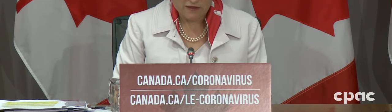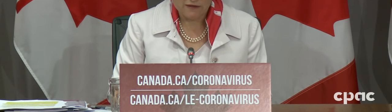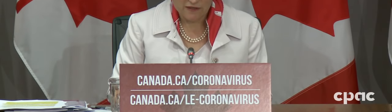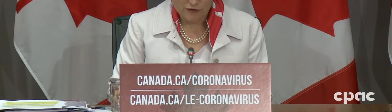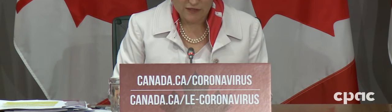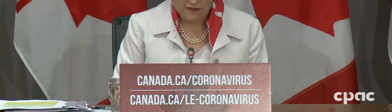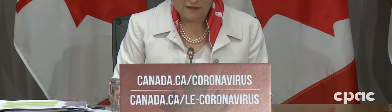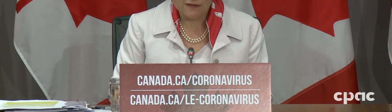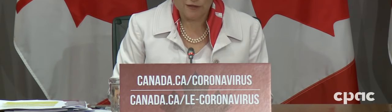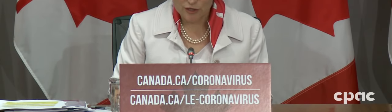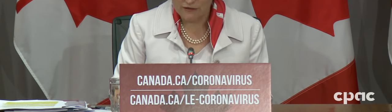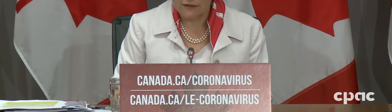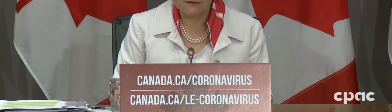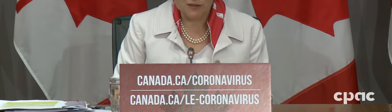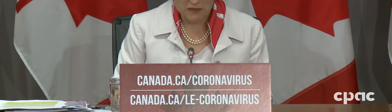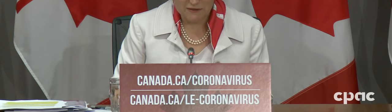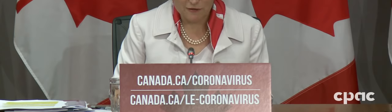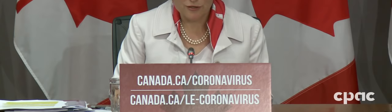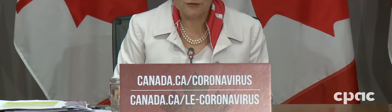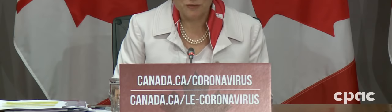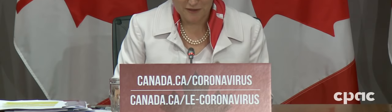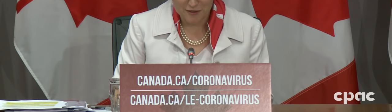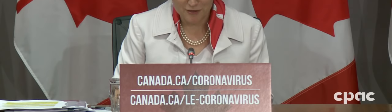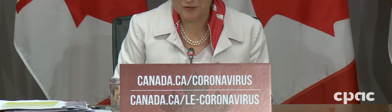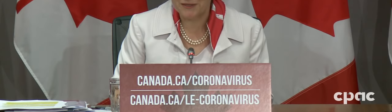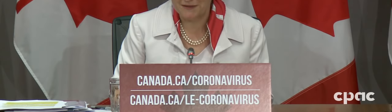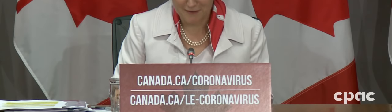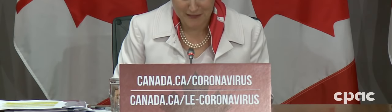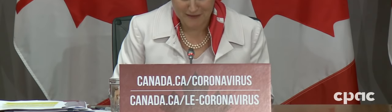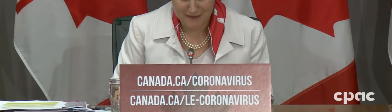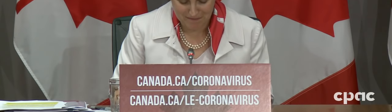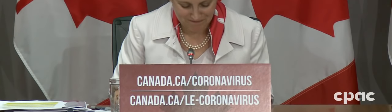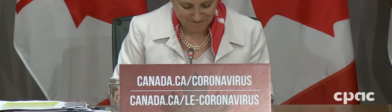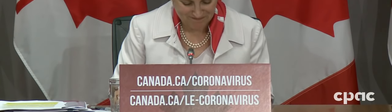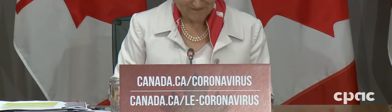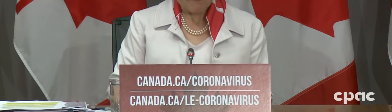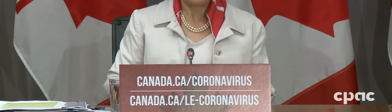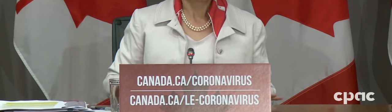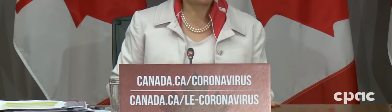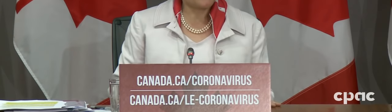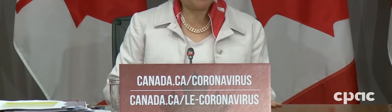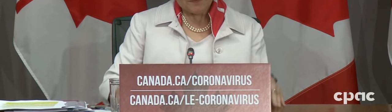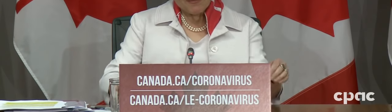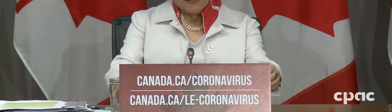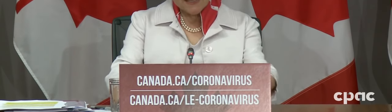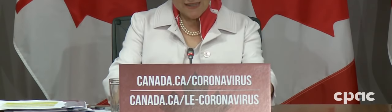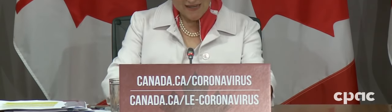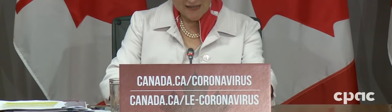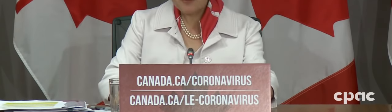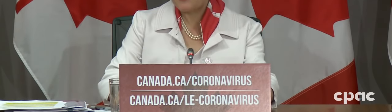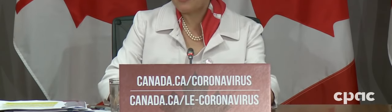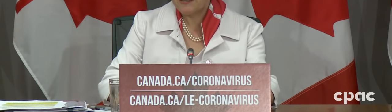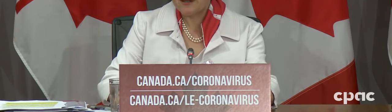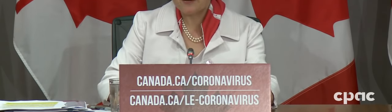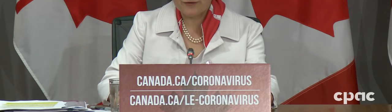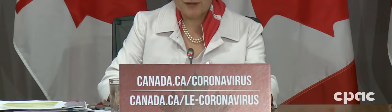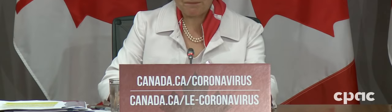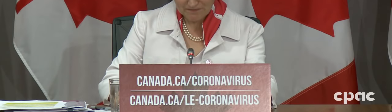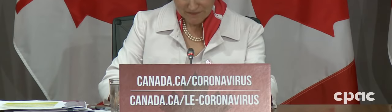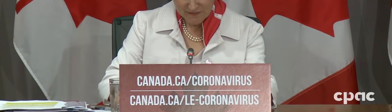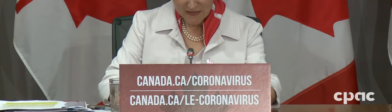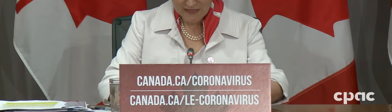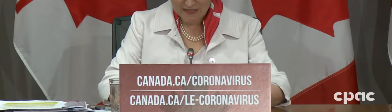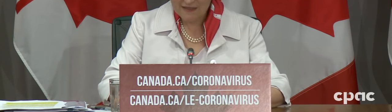have a personal interest in sharing this message with the children of Canada. So today we will hear